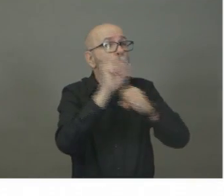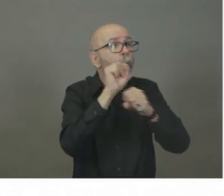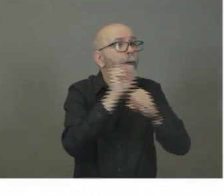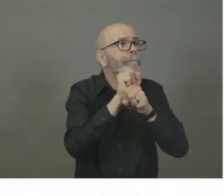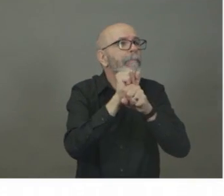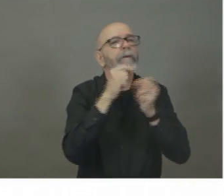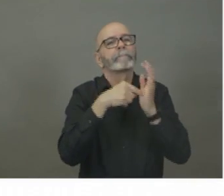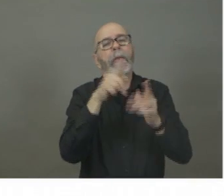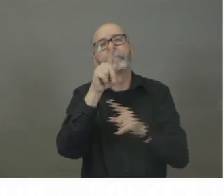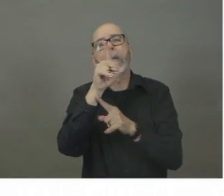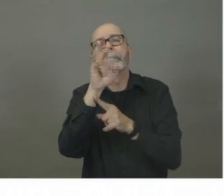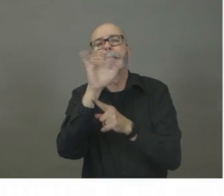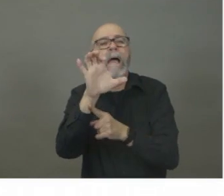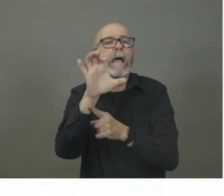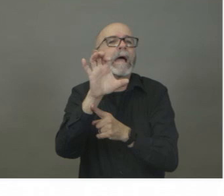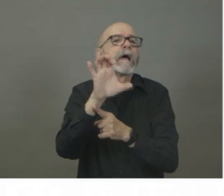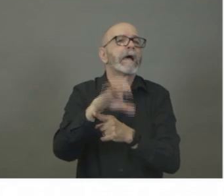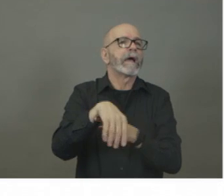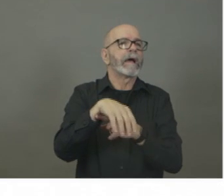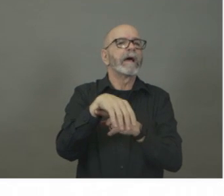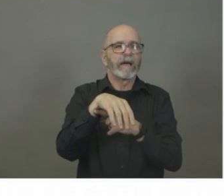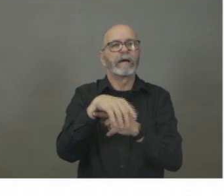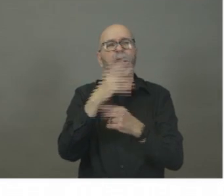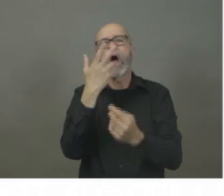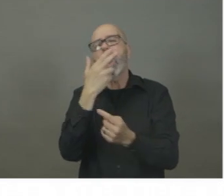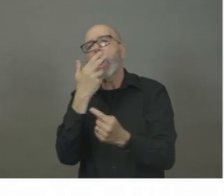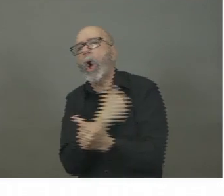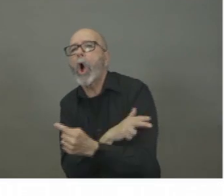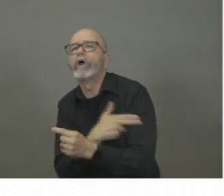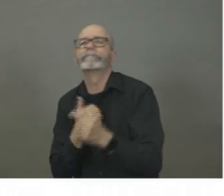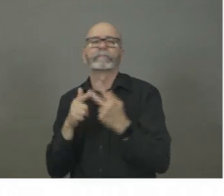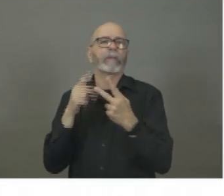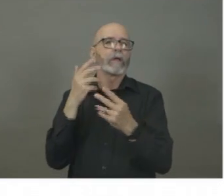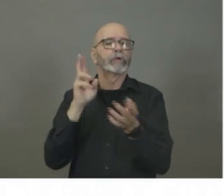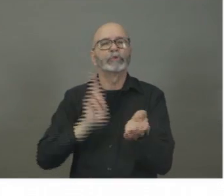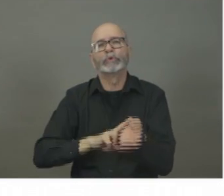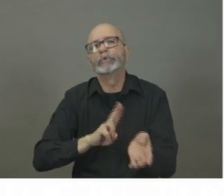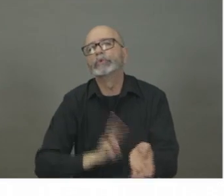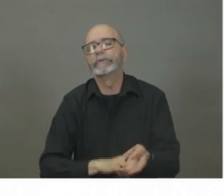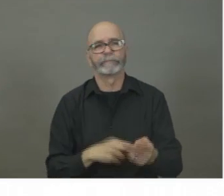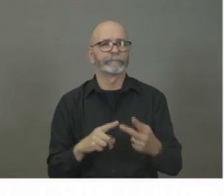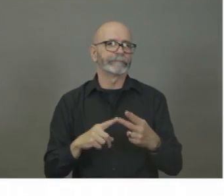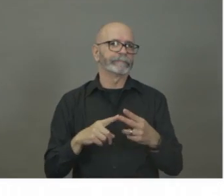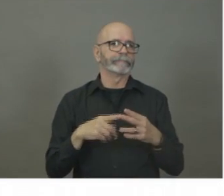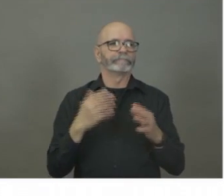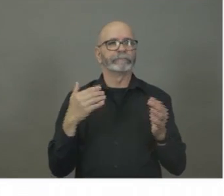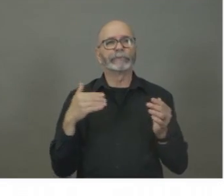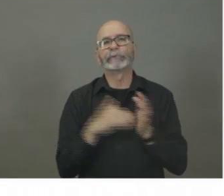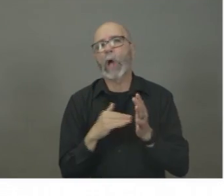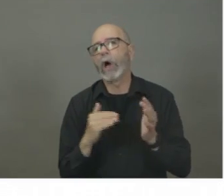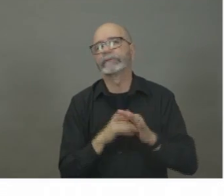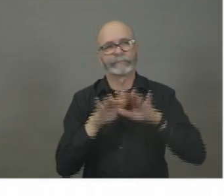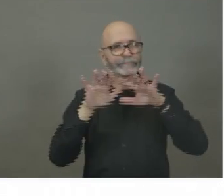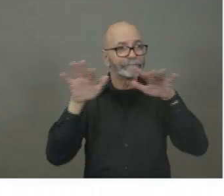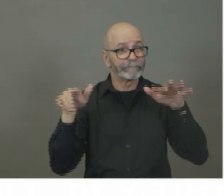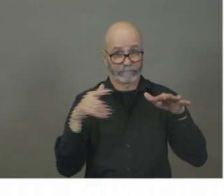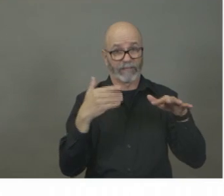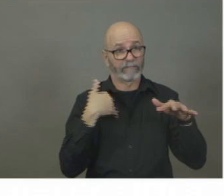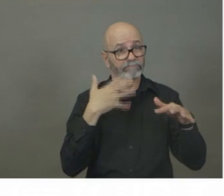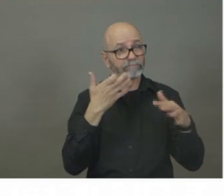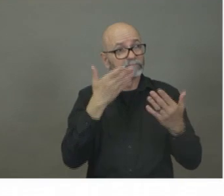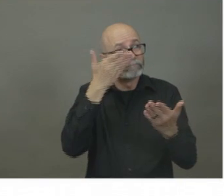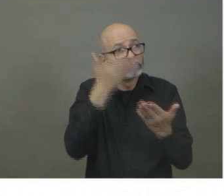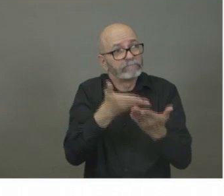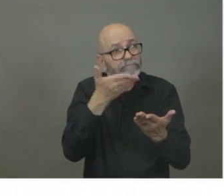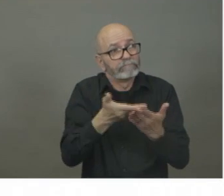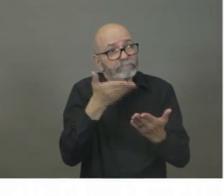such as hospitals or long-term care facilities, that you have replacement workers who are going